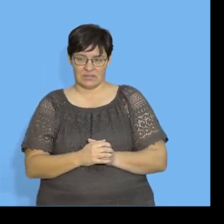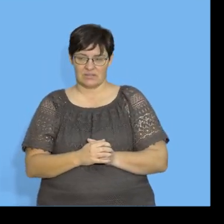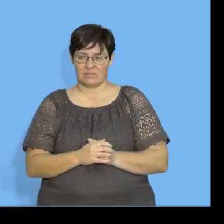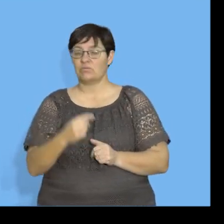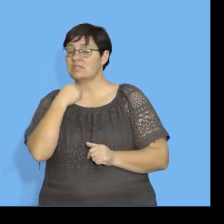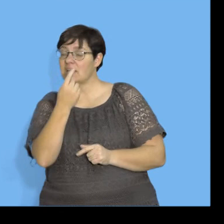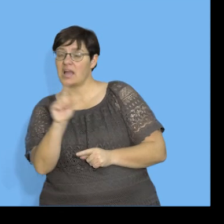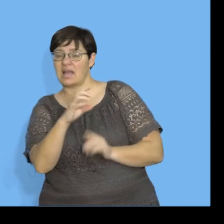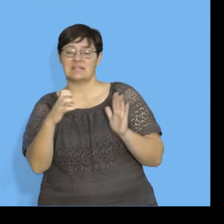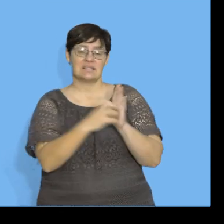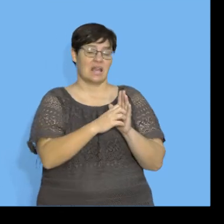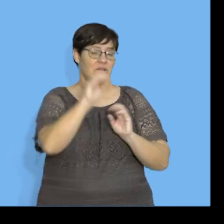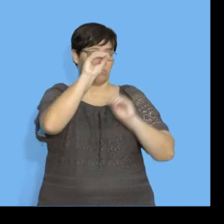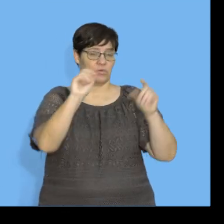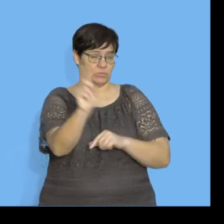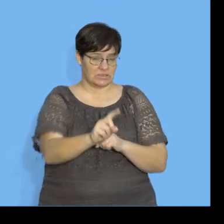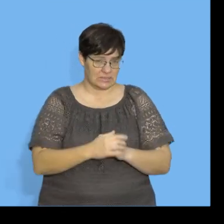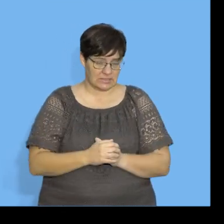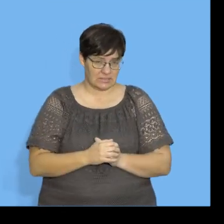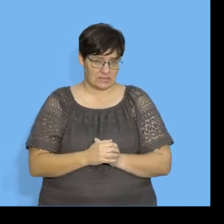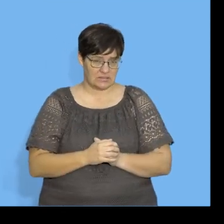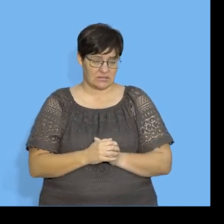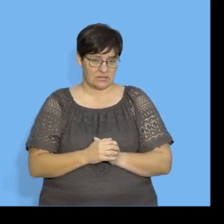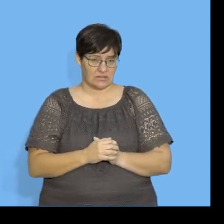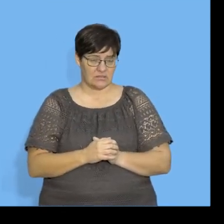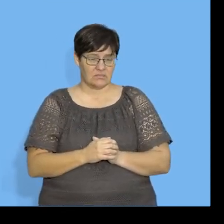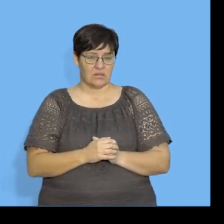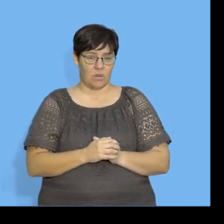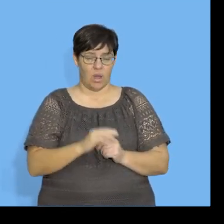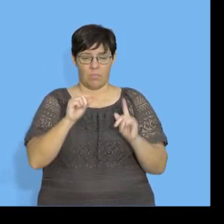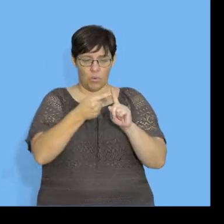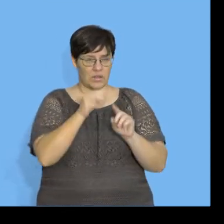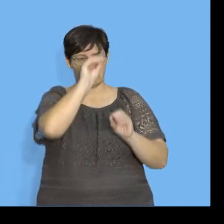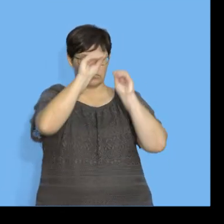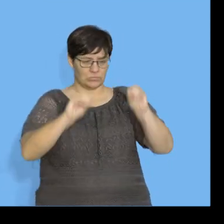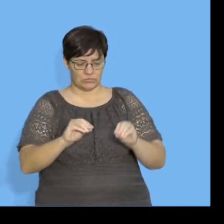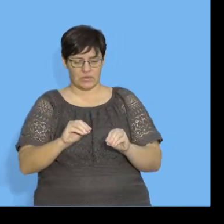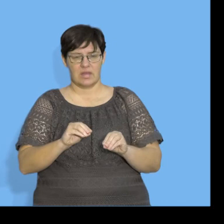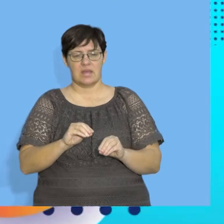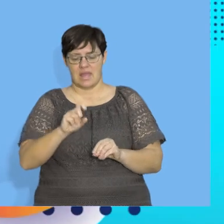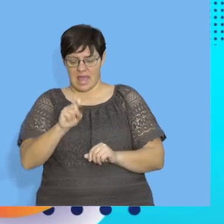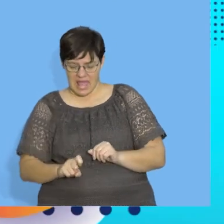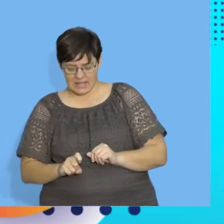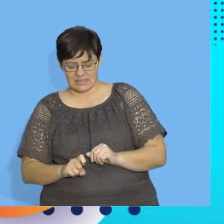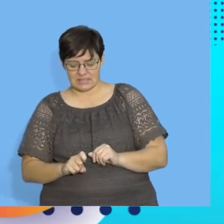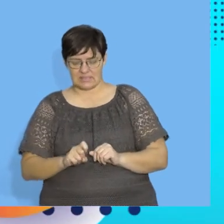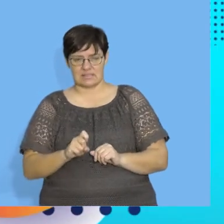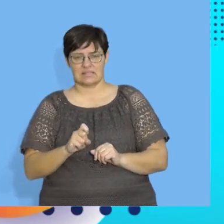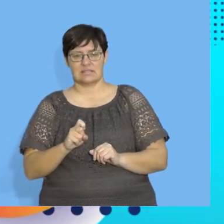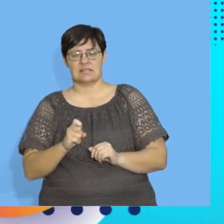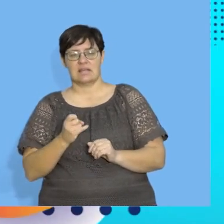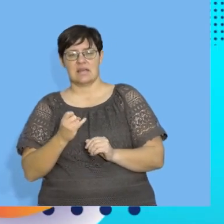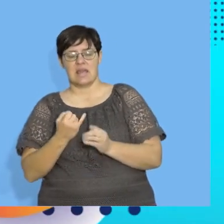and we said, what is a scatter plot? Our scatter plot is drawing all the points, the X and Y,